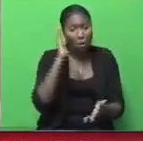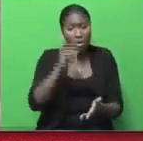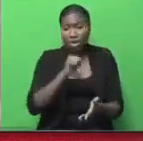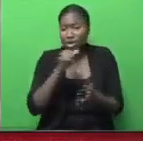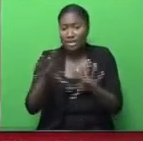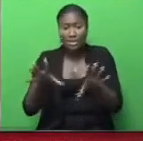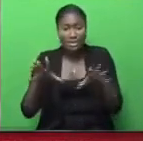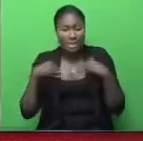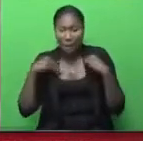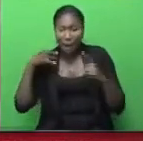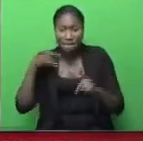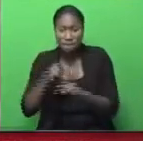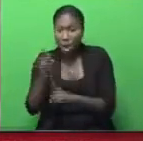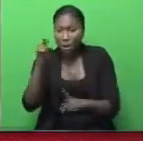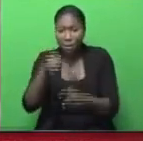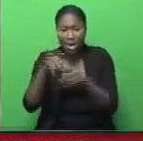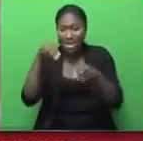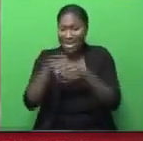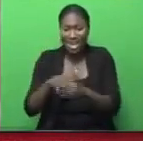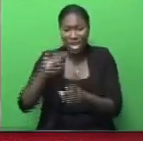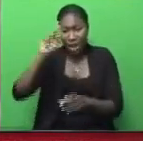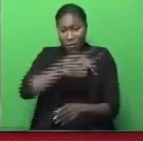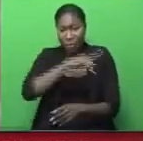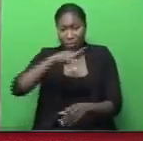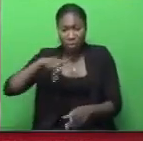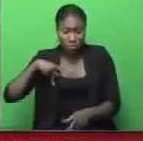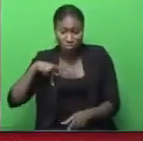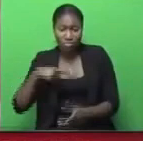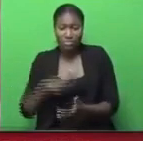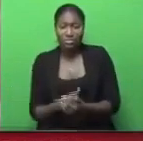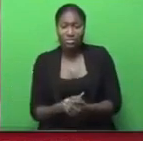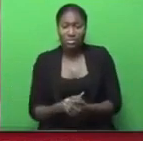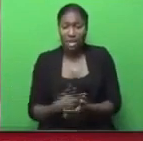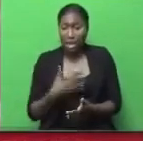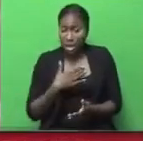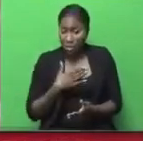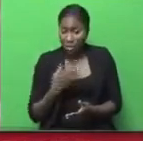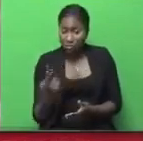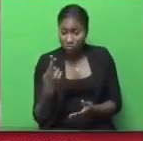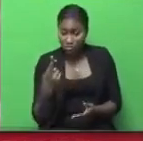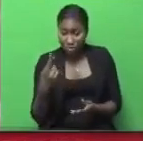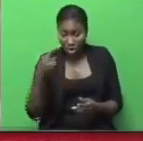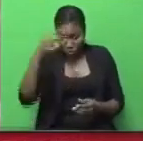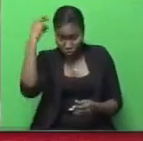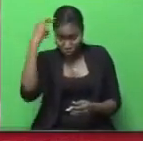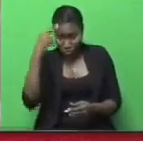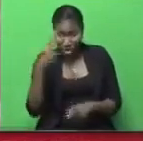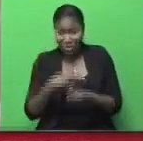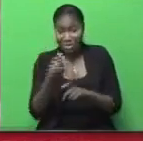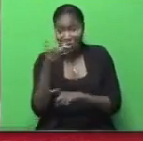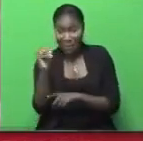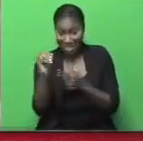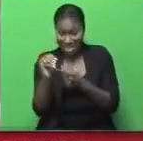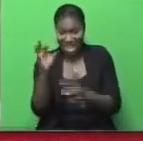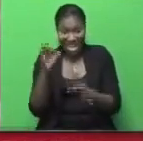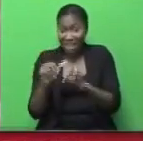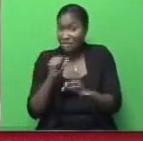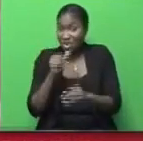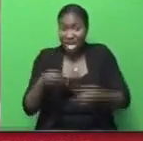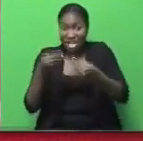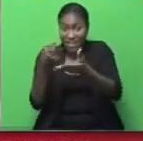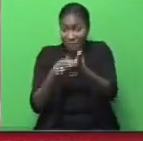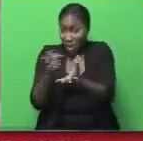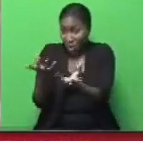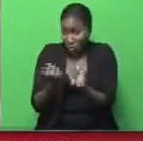tolerate bullying in the cabinet. The way of my learned friend from Dago Martin West, when he does not get his way,